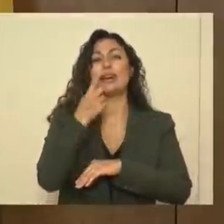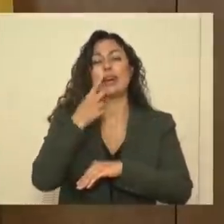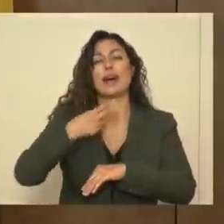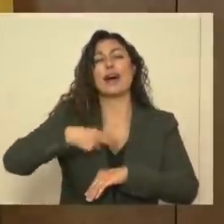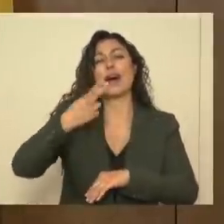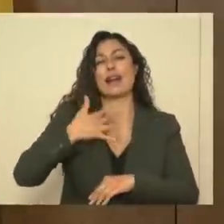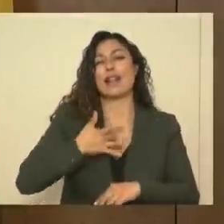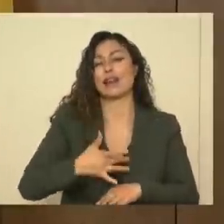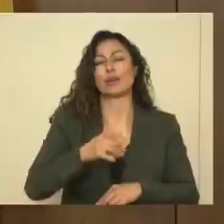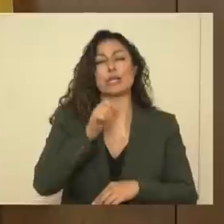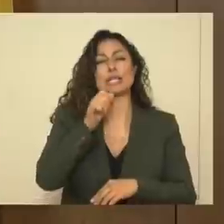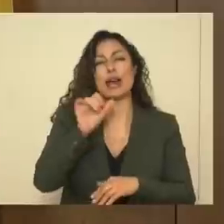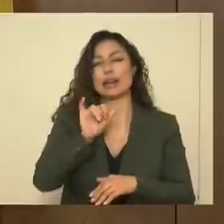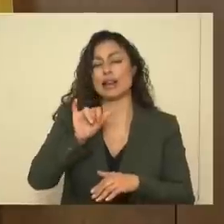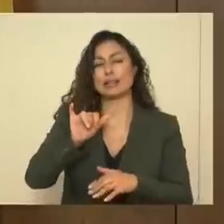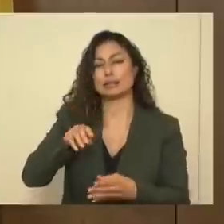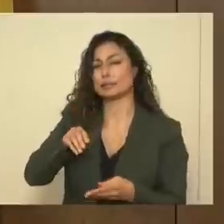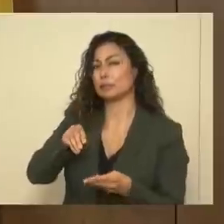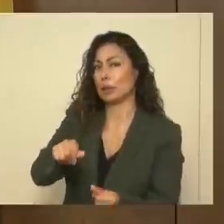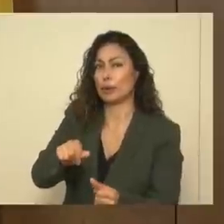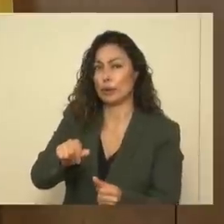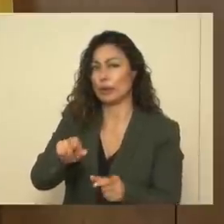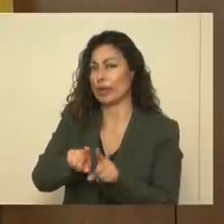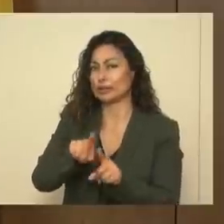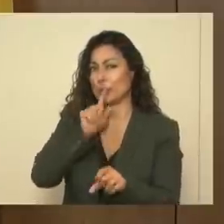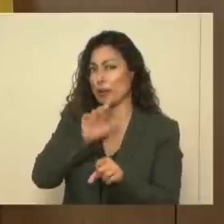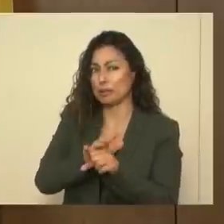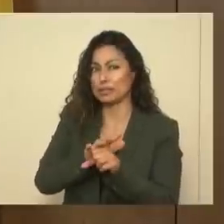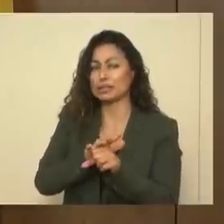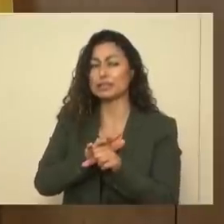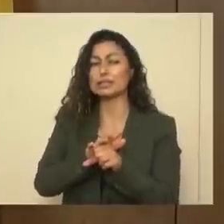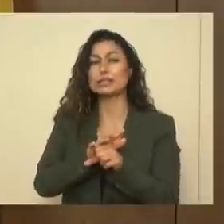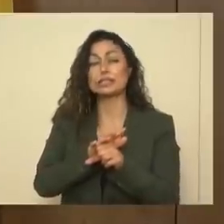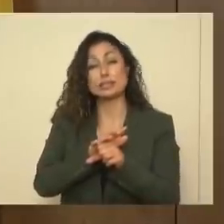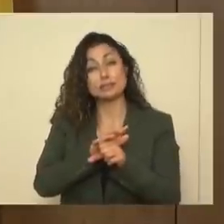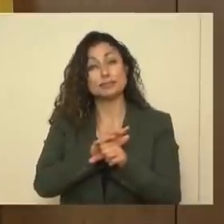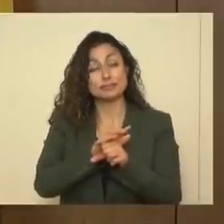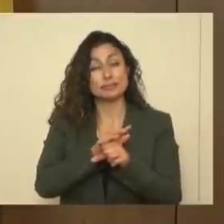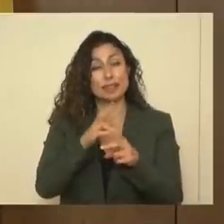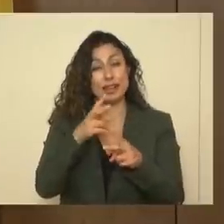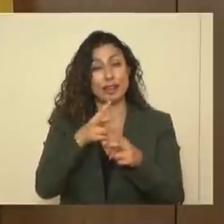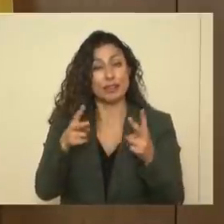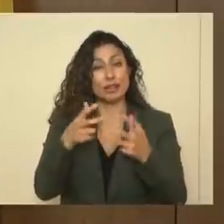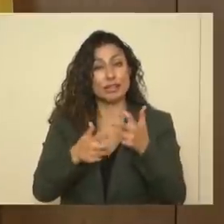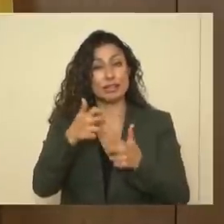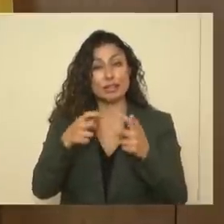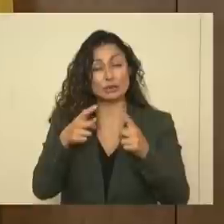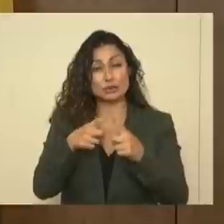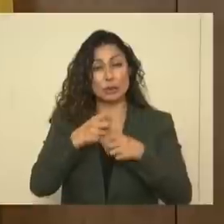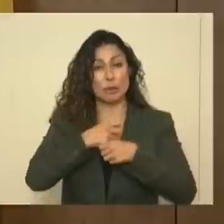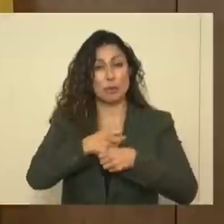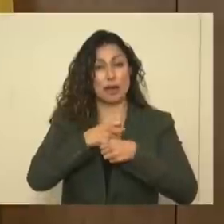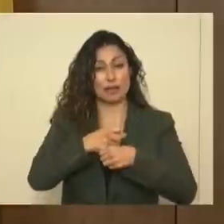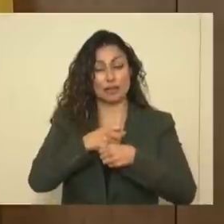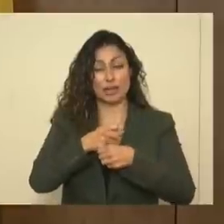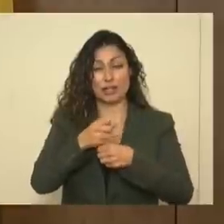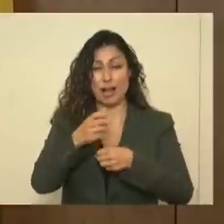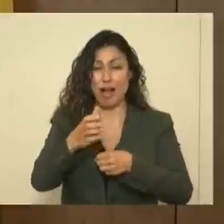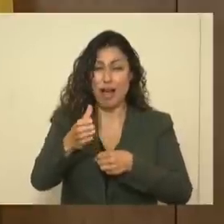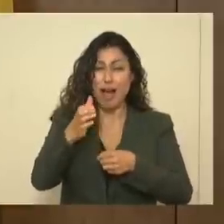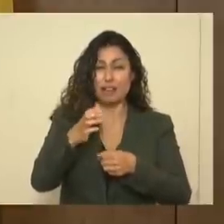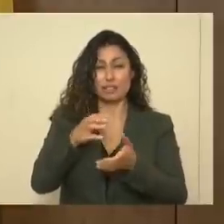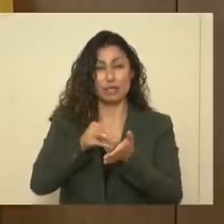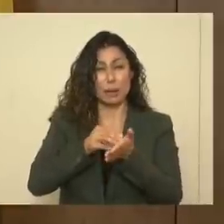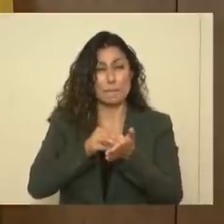it won't be as promised, and it is also very difficult to manufacture hundreds